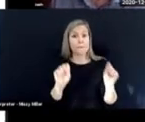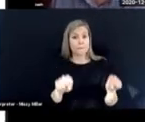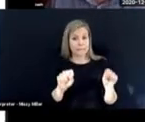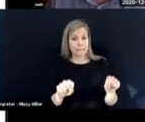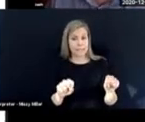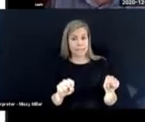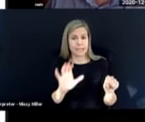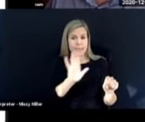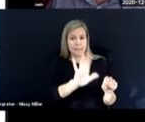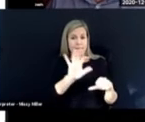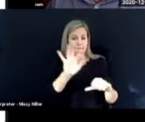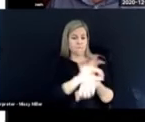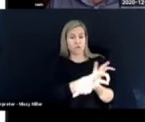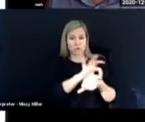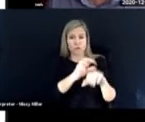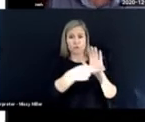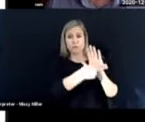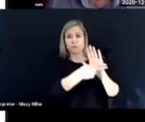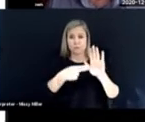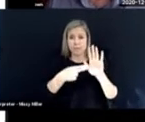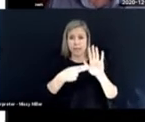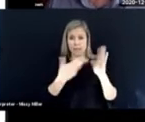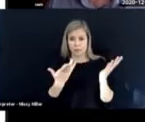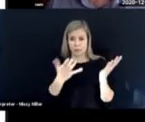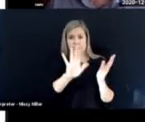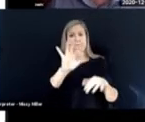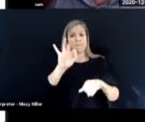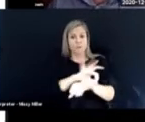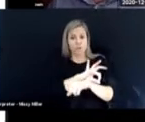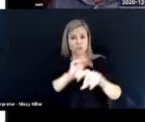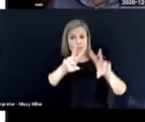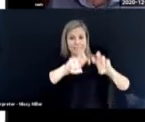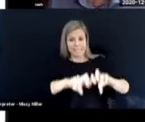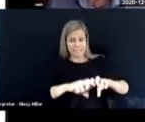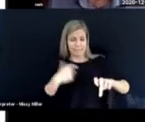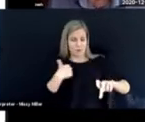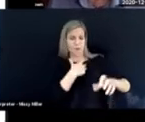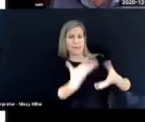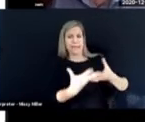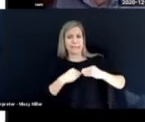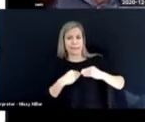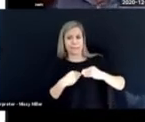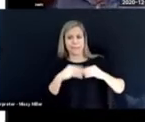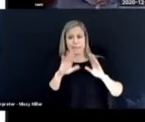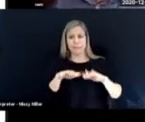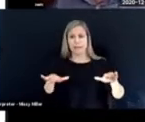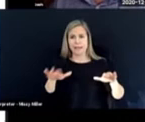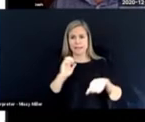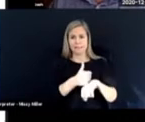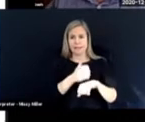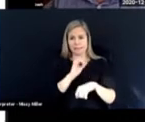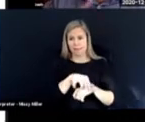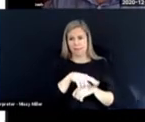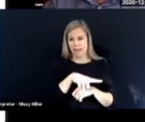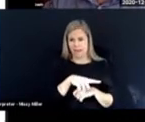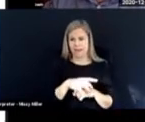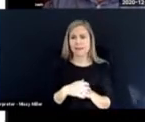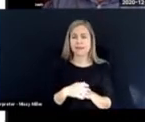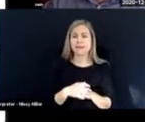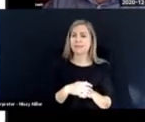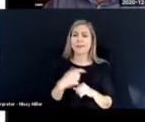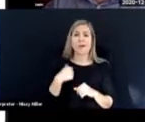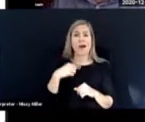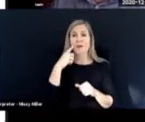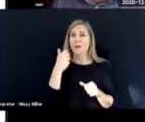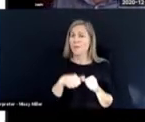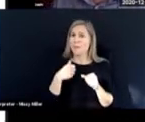the basis of function, functional diagnosis, functional assessment. And we, right